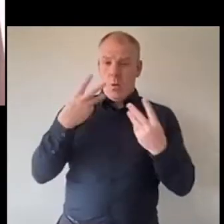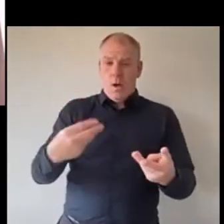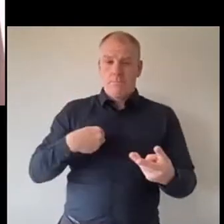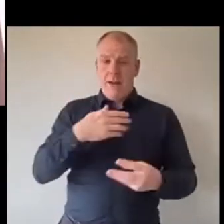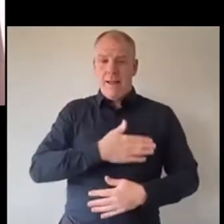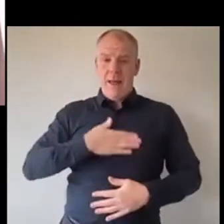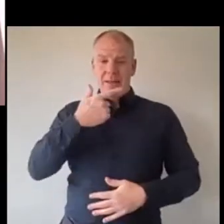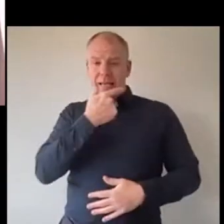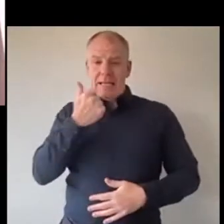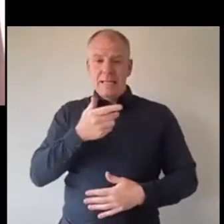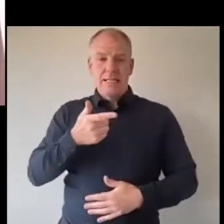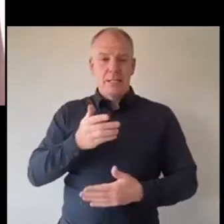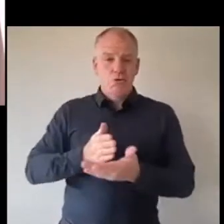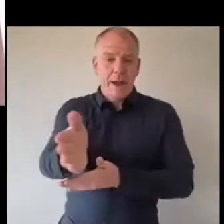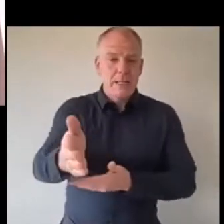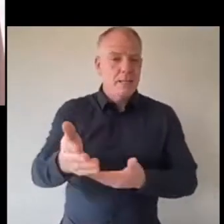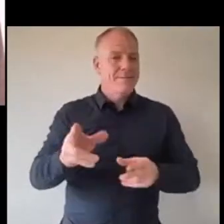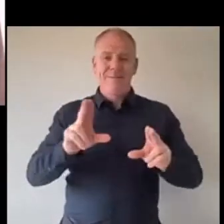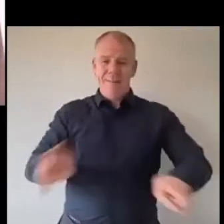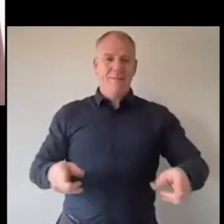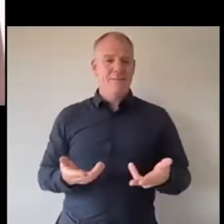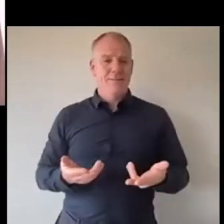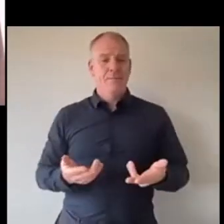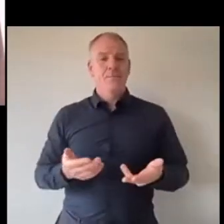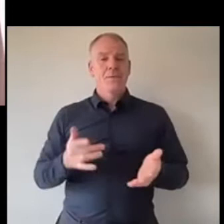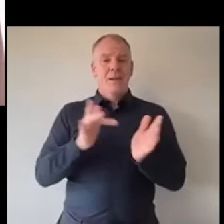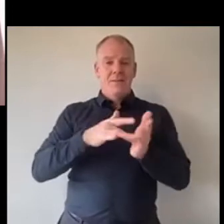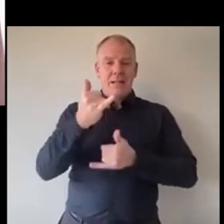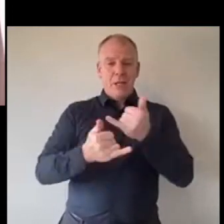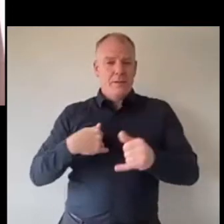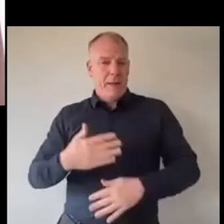simple and straight line it wasn't and it was I spent 15 years of my life